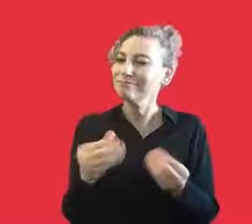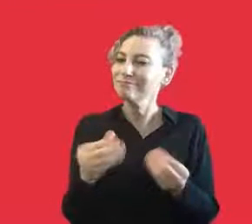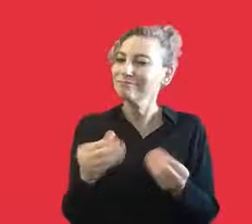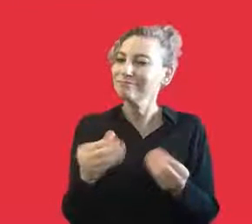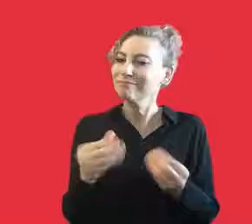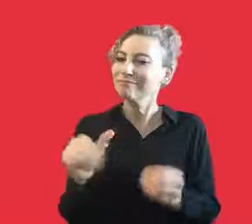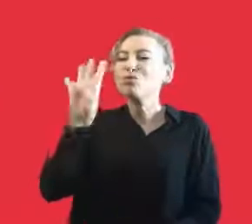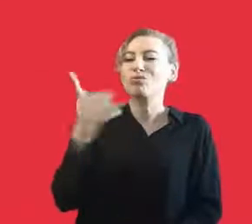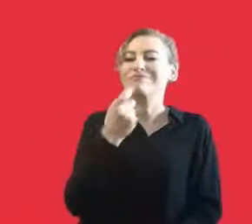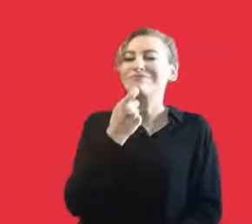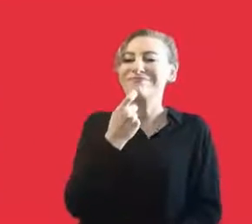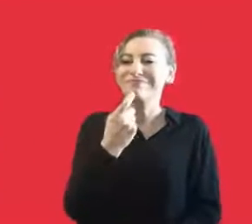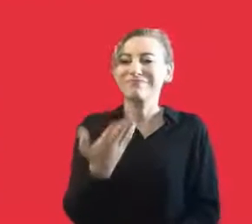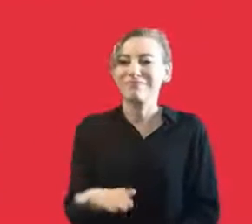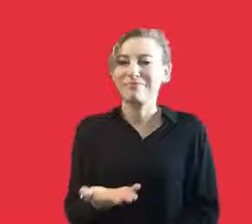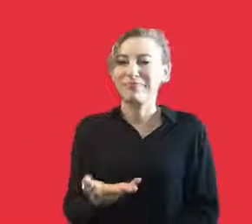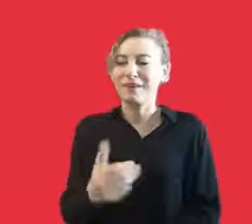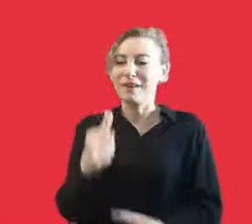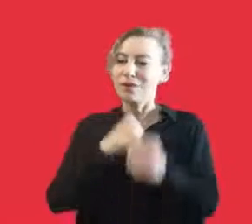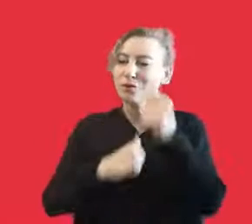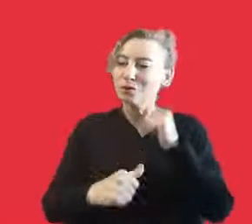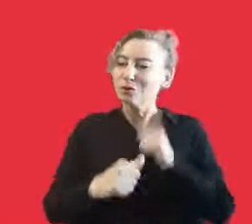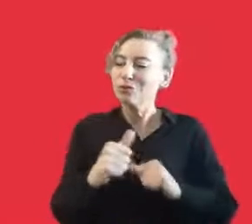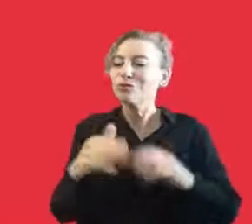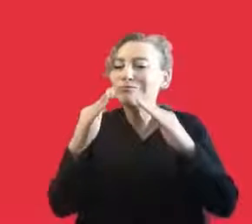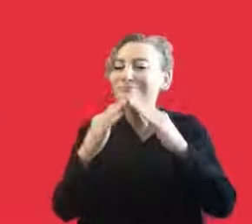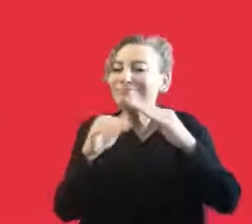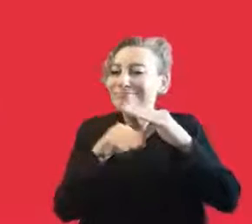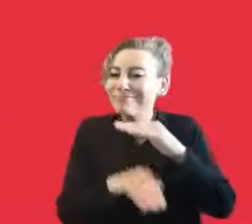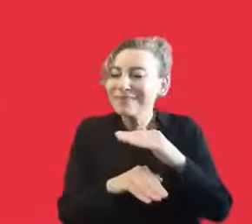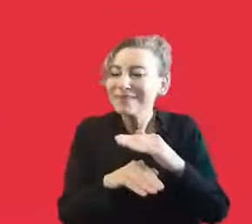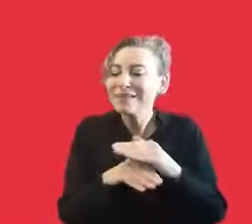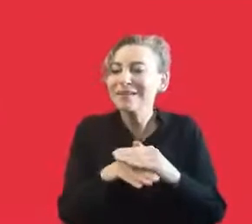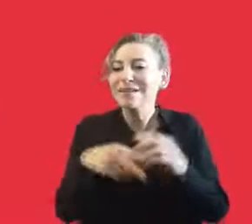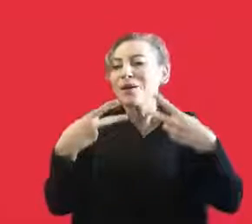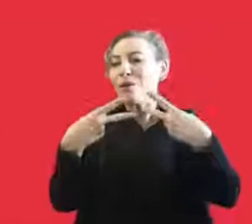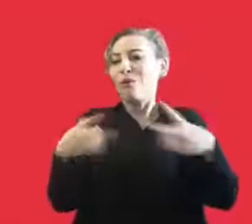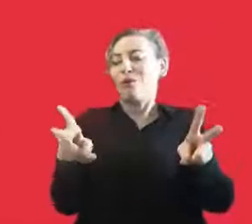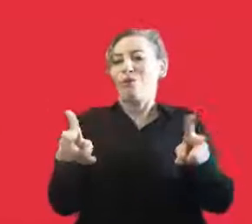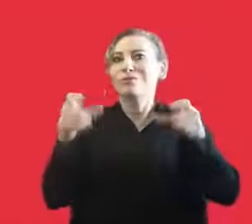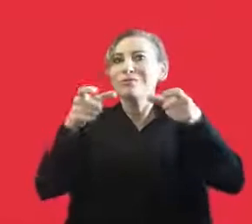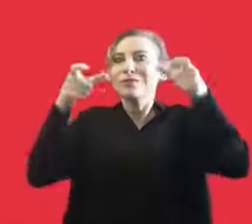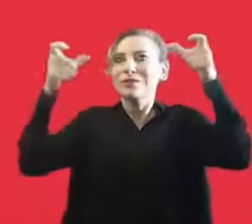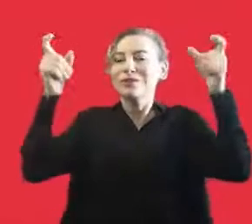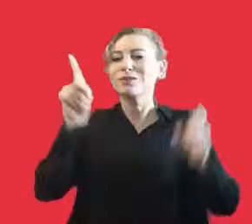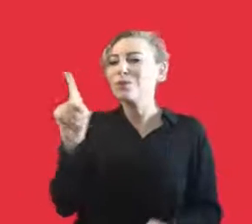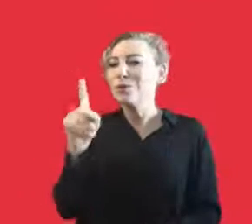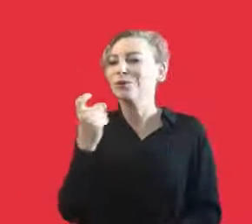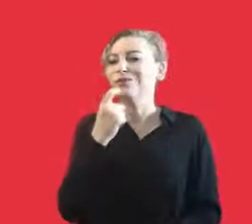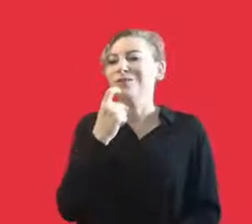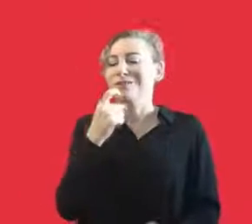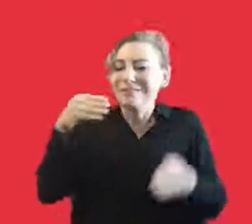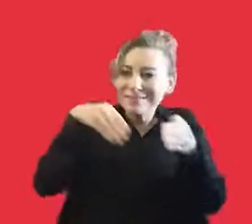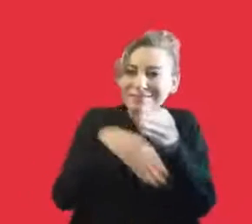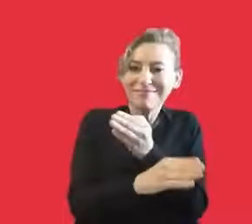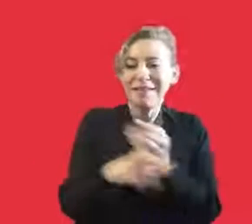values are also represented. And for four years under university, we have represented these values and then independently, we have been